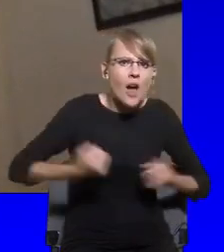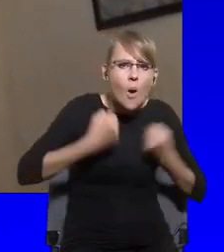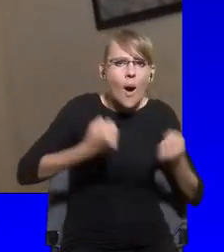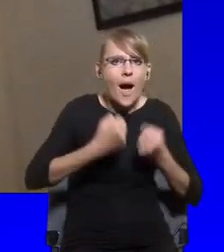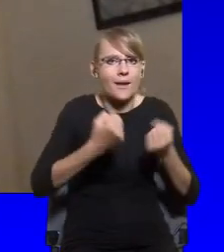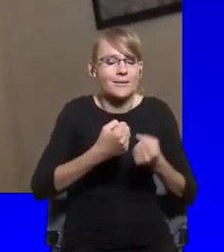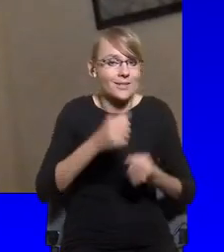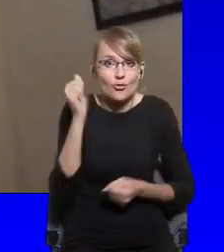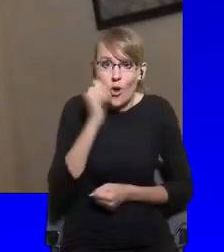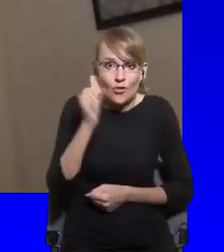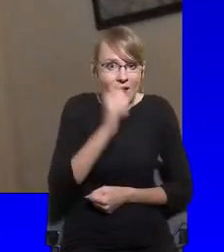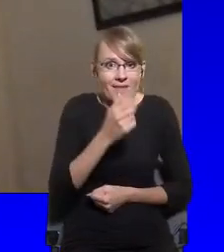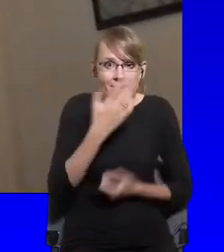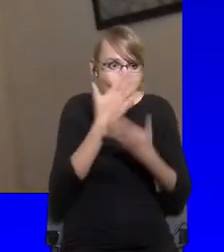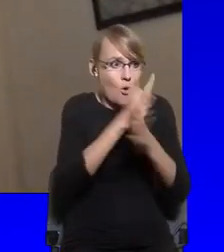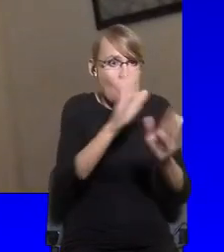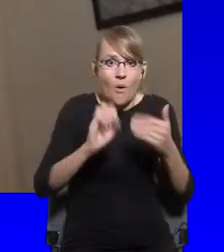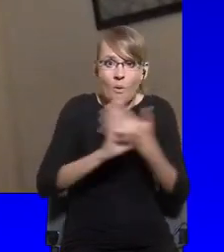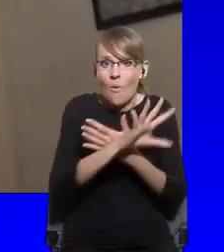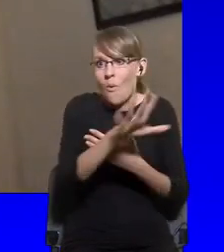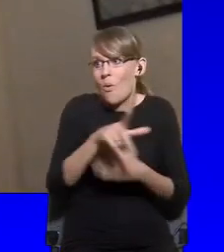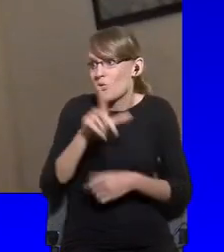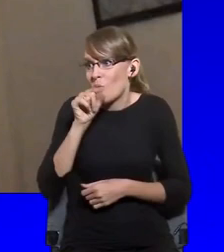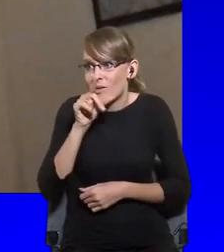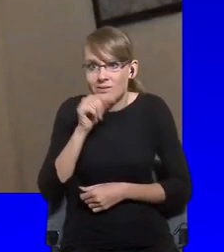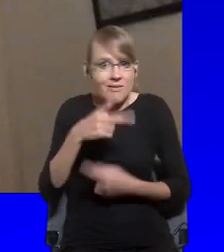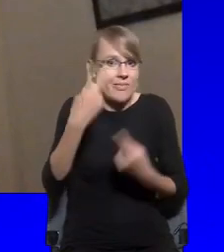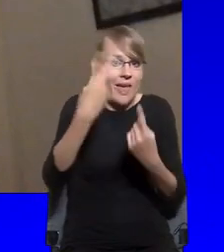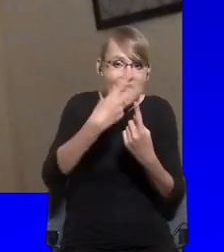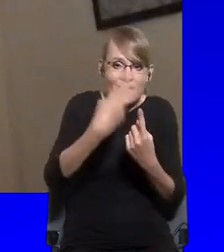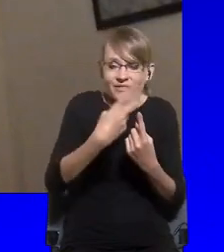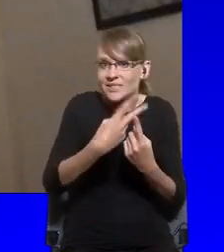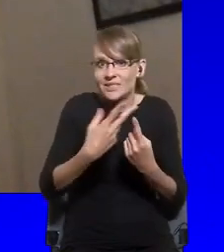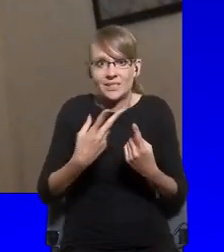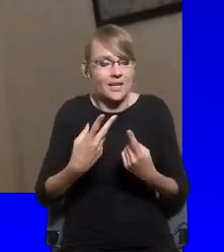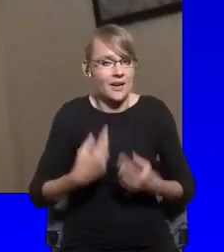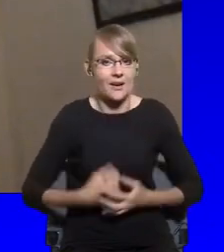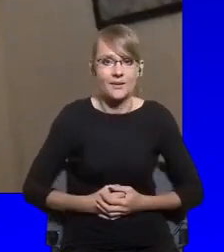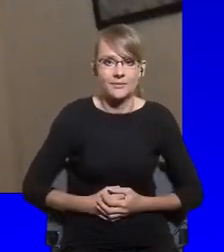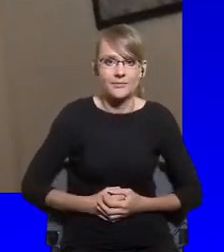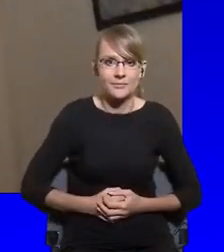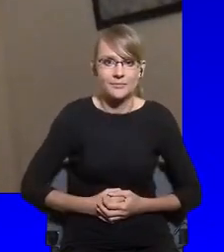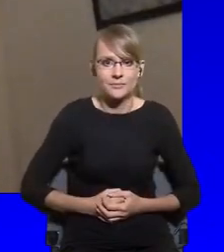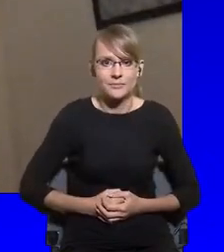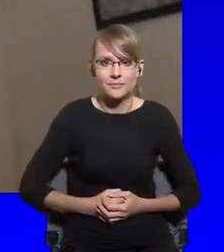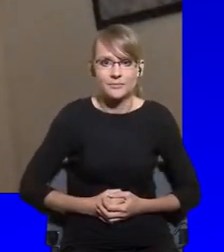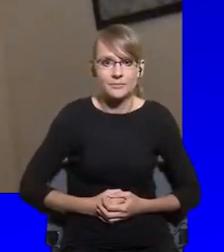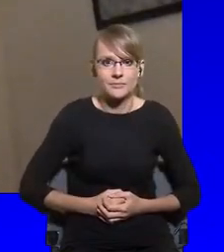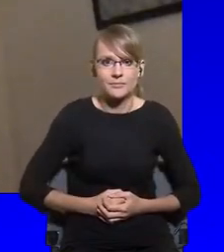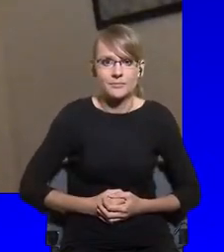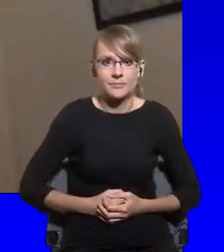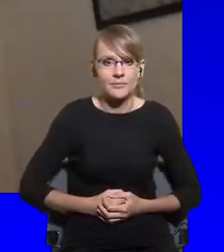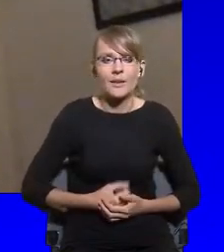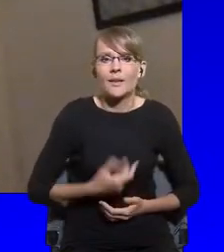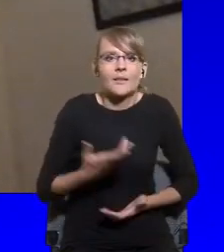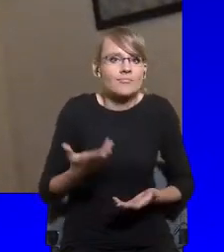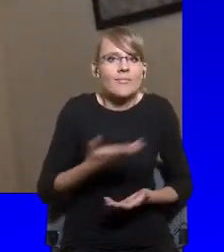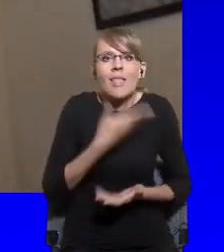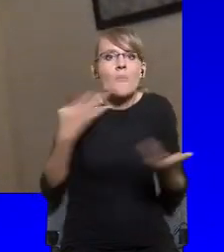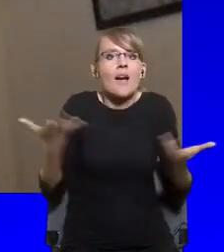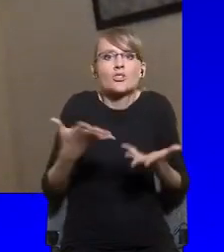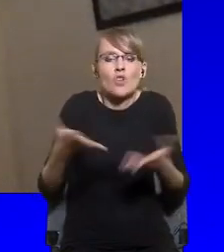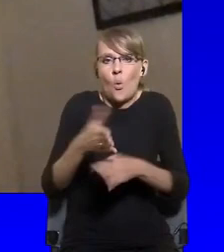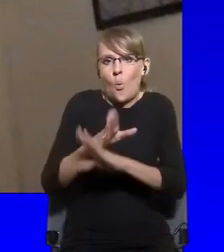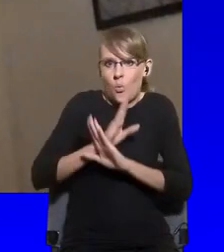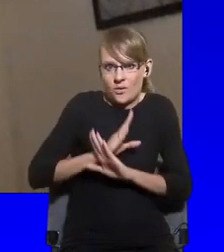and tweets and on TV broadcasts in comparison with everyone else. And there is nowhere to hide for governments that are not doing